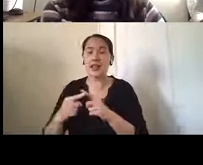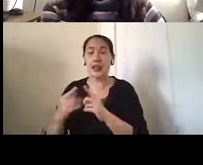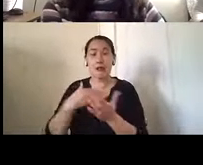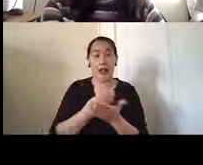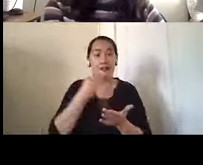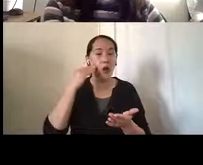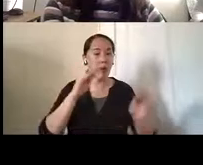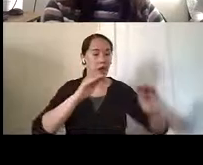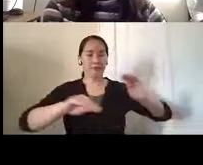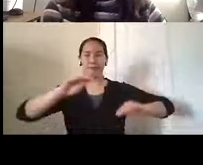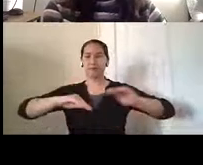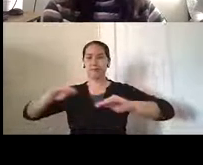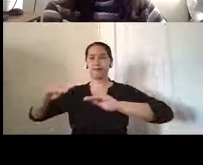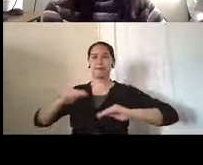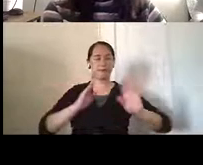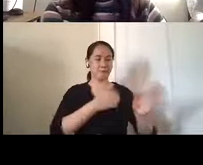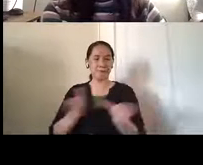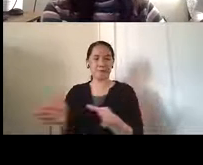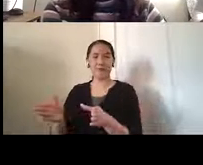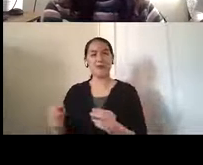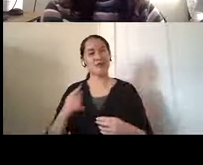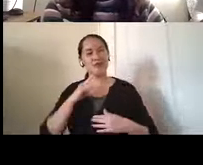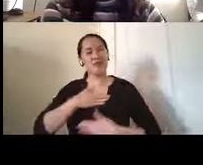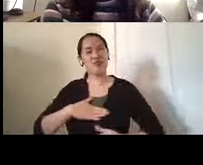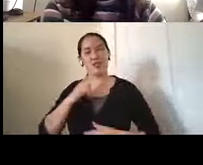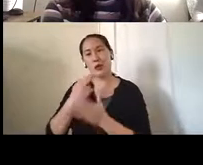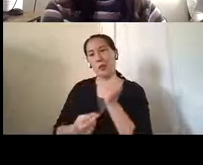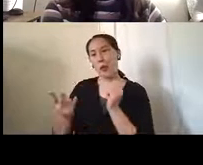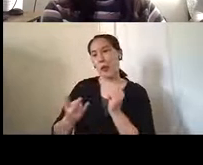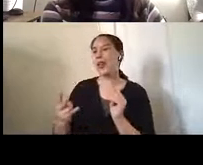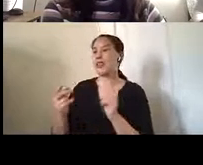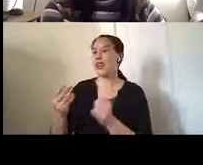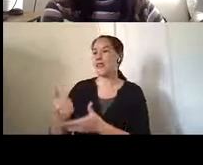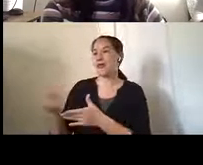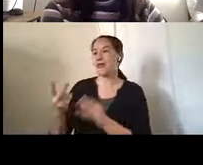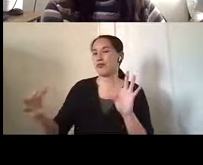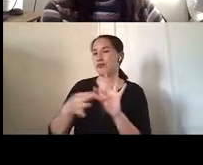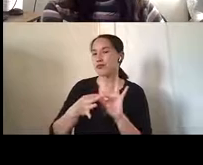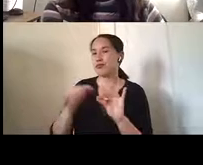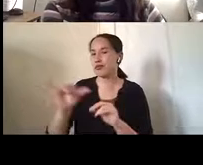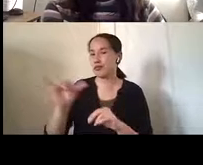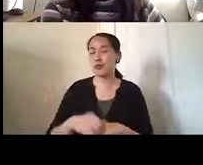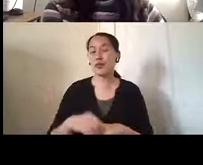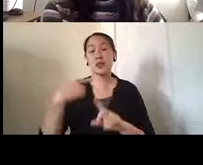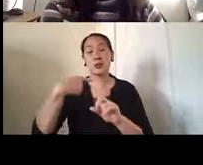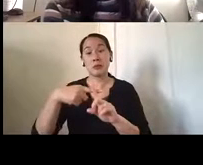an enjoyable activity for them both. And as a way to connect, um, at this time, there was also a switch in her hired